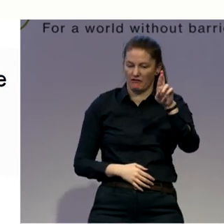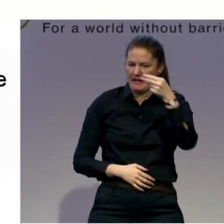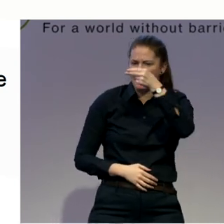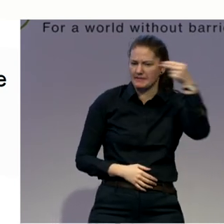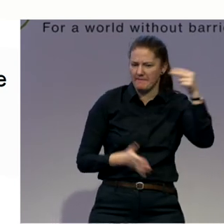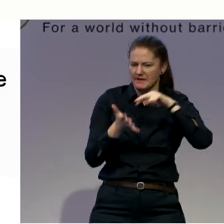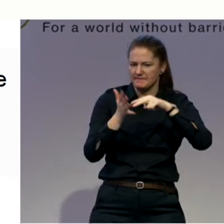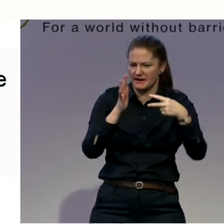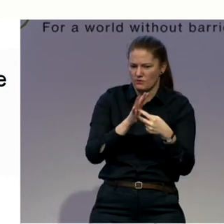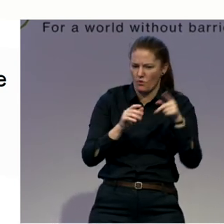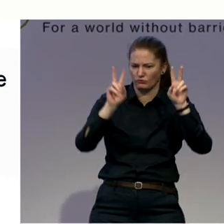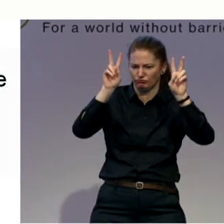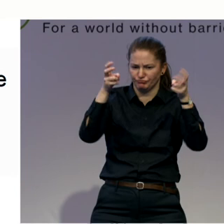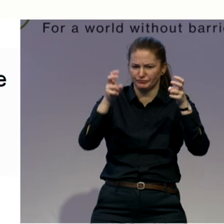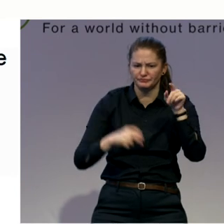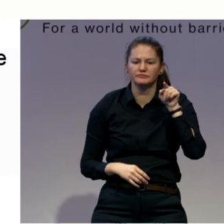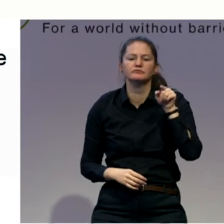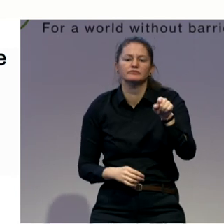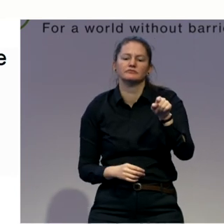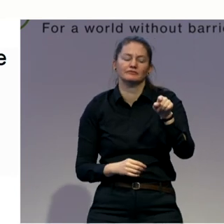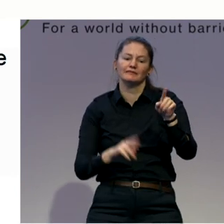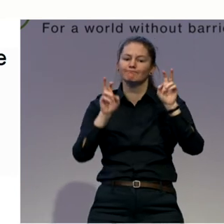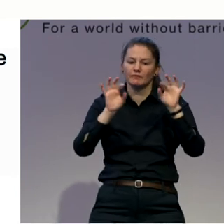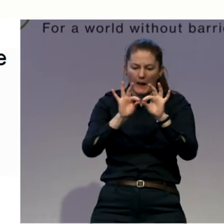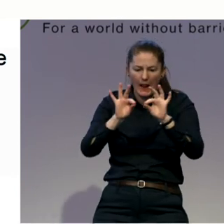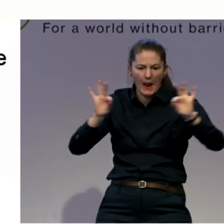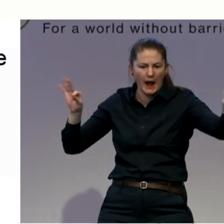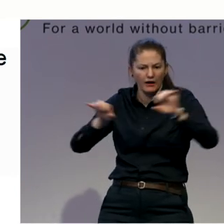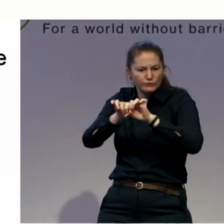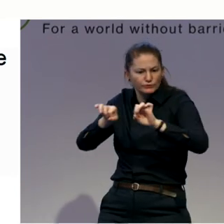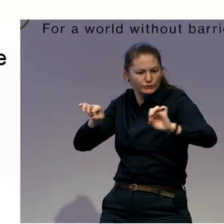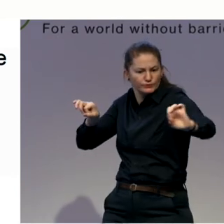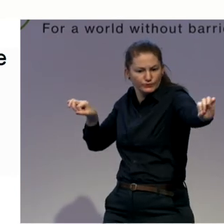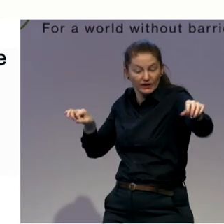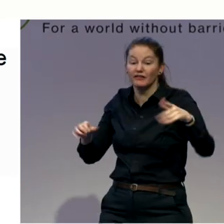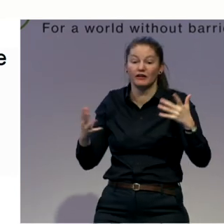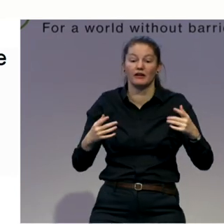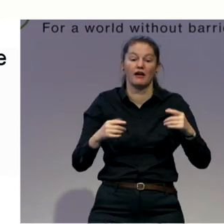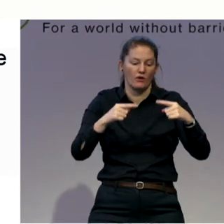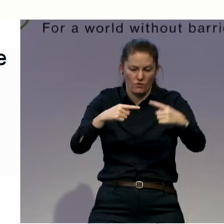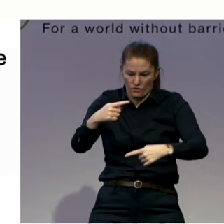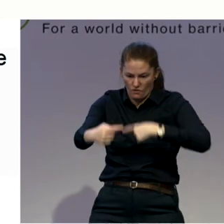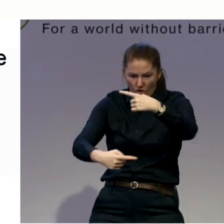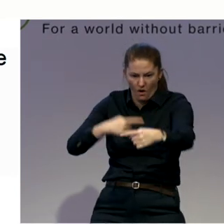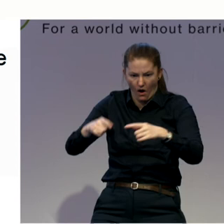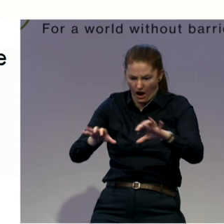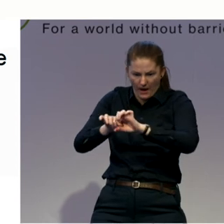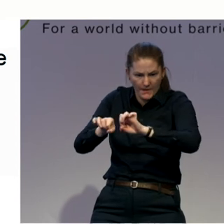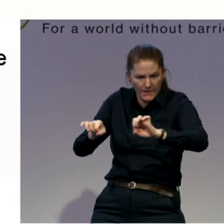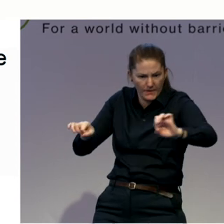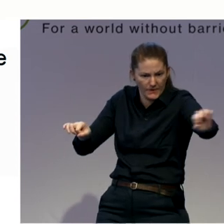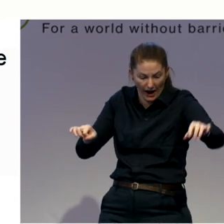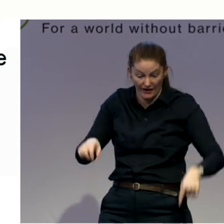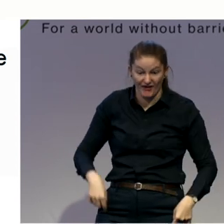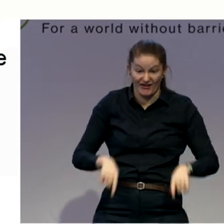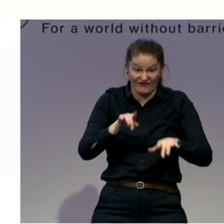provides support and it can also develop awareness for our bodies.